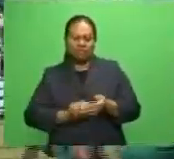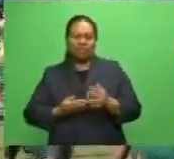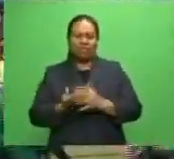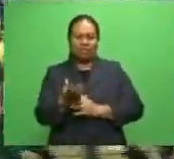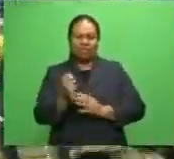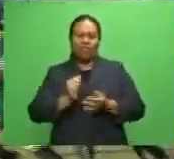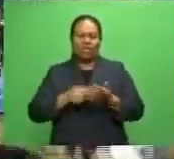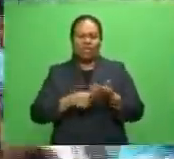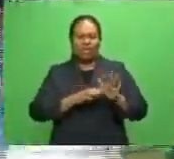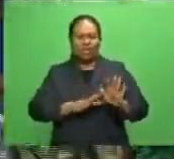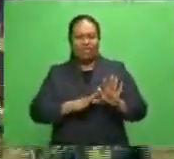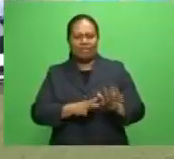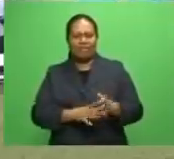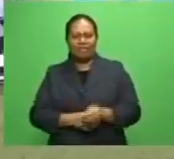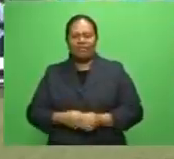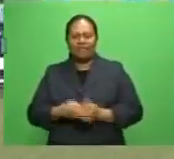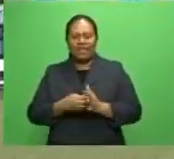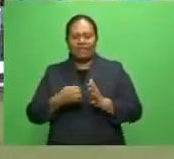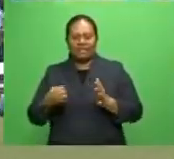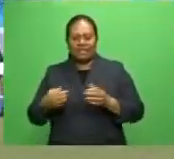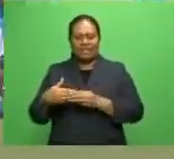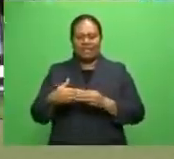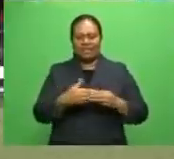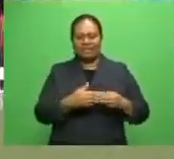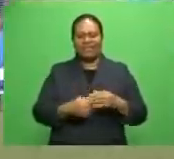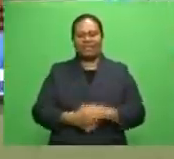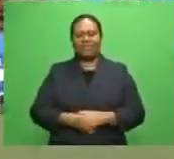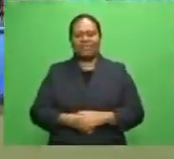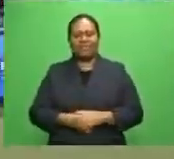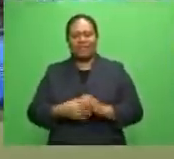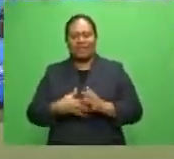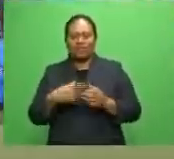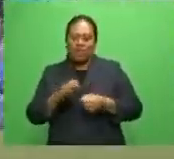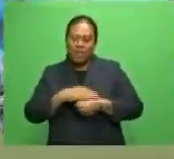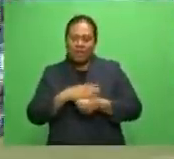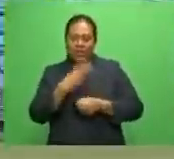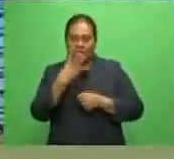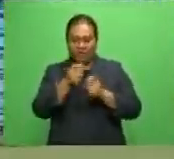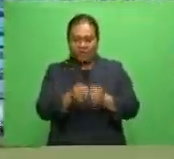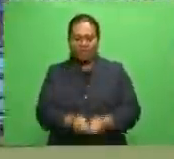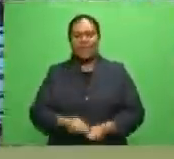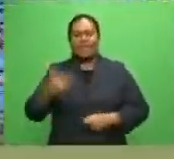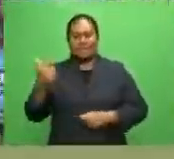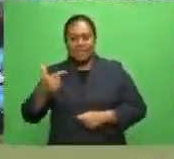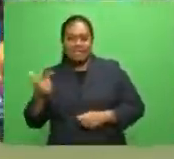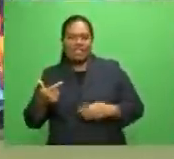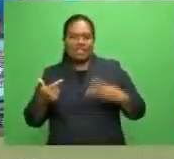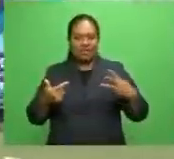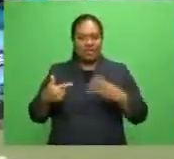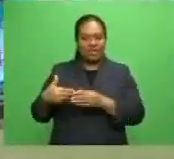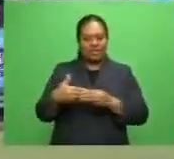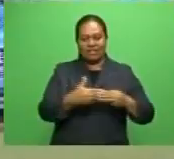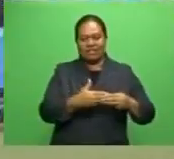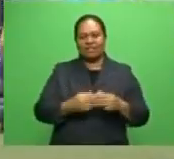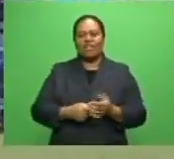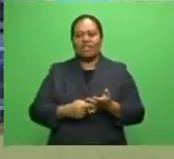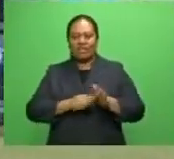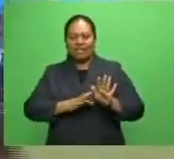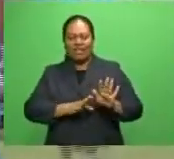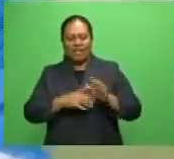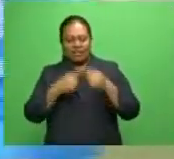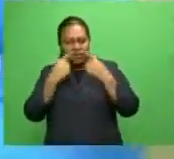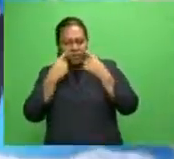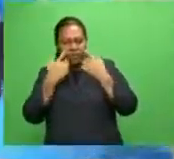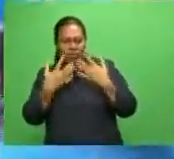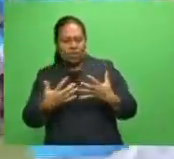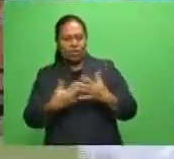a few minutes later to extend their lead. Suva scored three tries to take a 17-3 lead at halftime. The Tailevu side showed